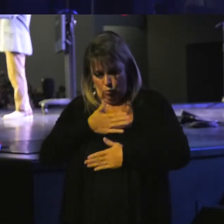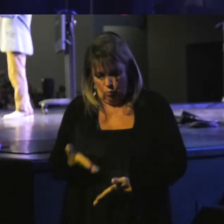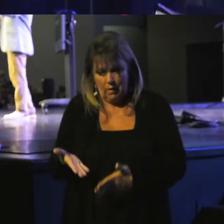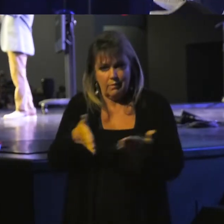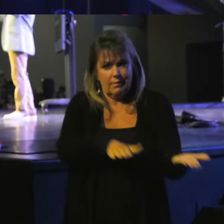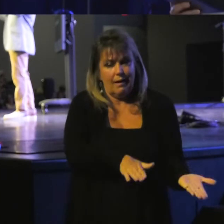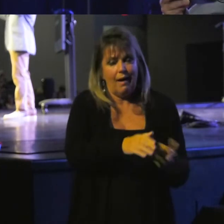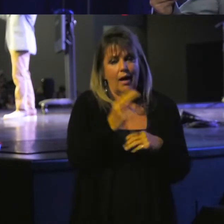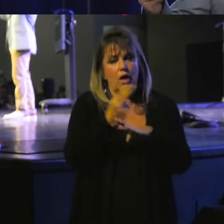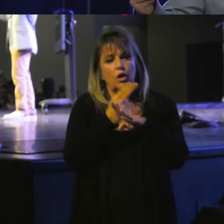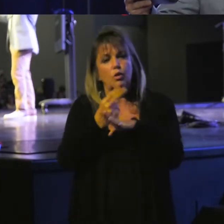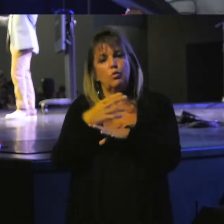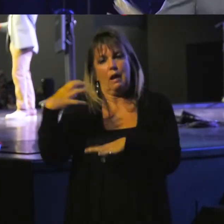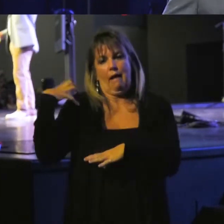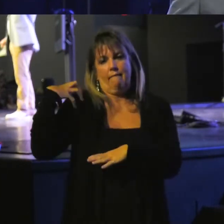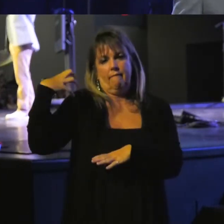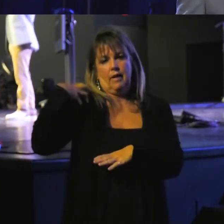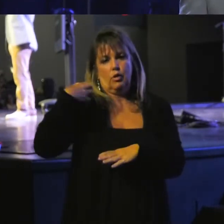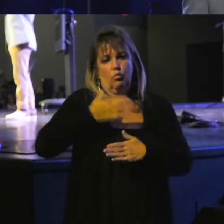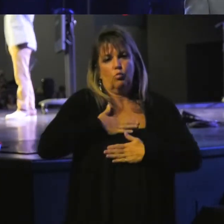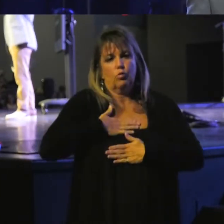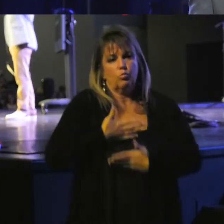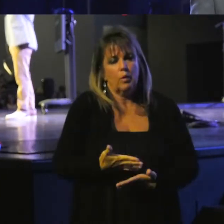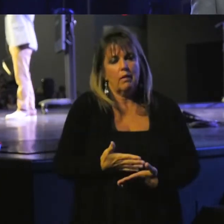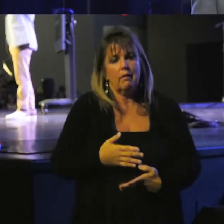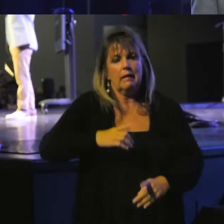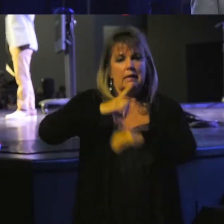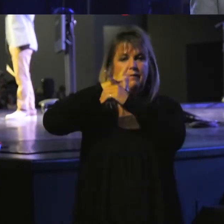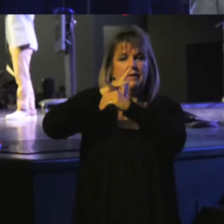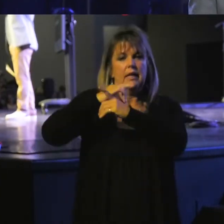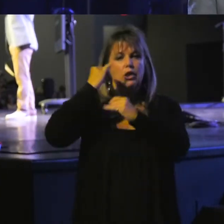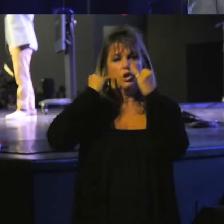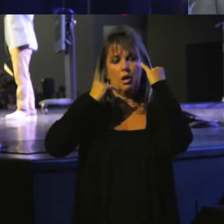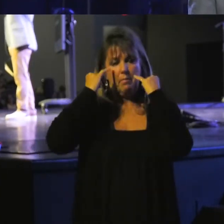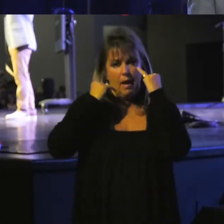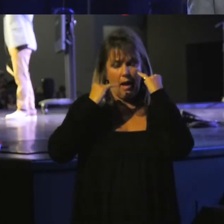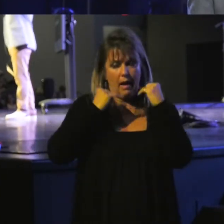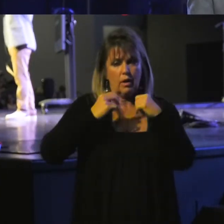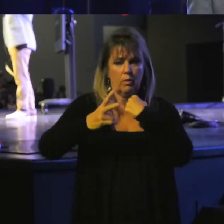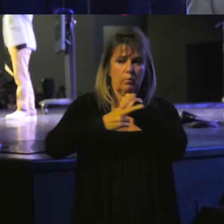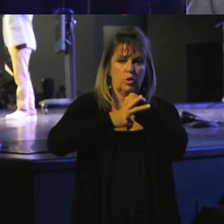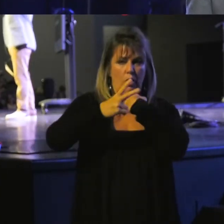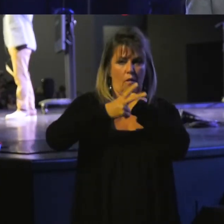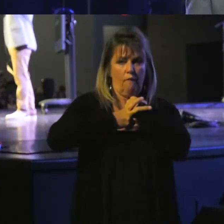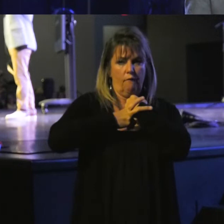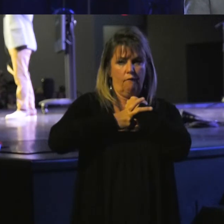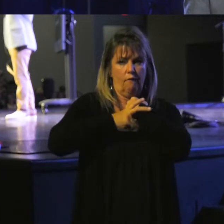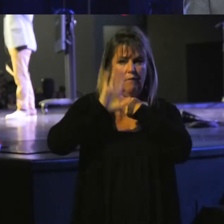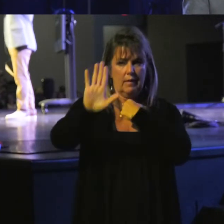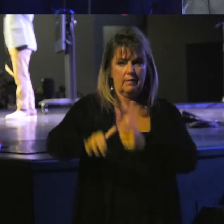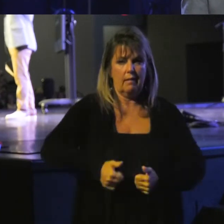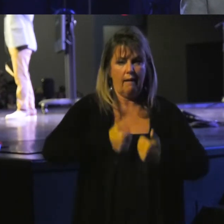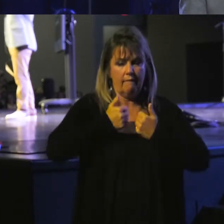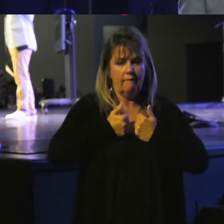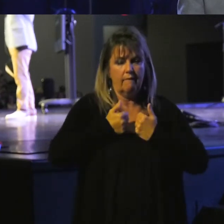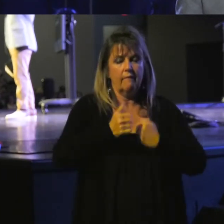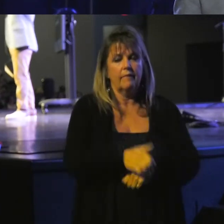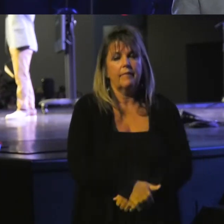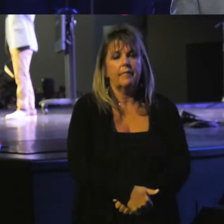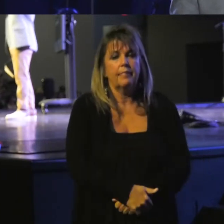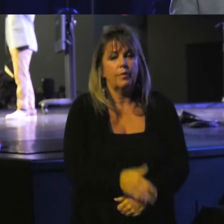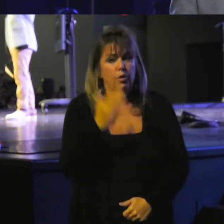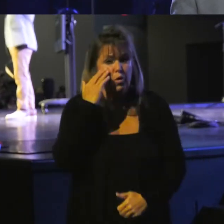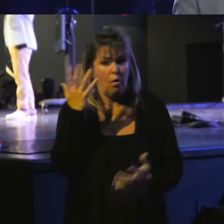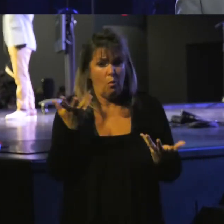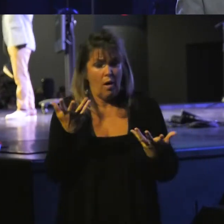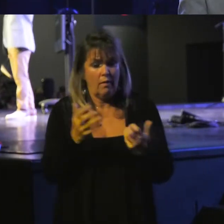and he used an official who was willing to defend Jeremiah to preserve his life. And you know